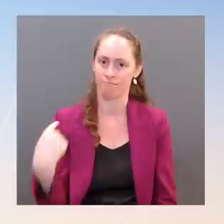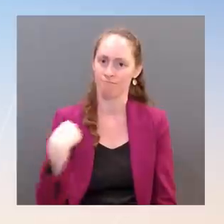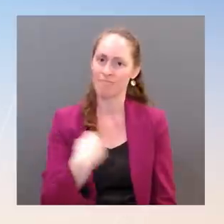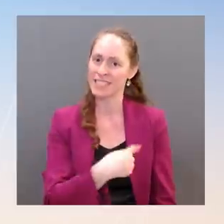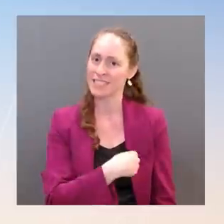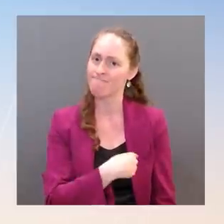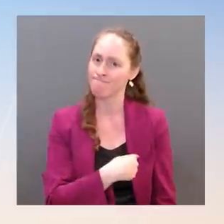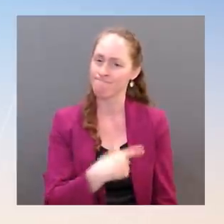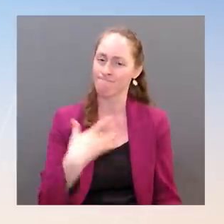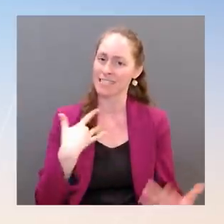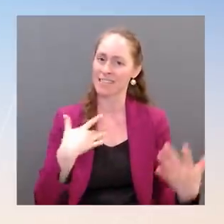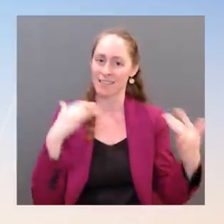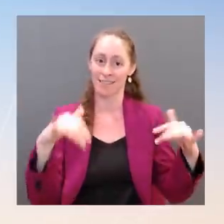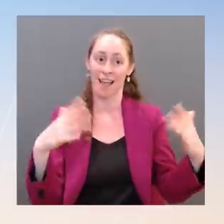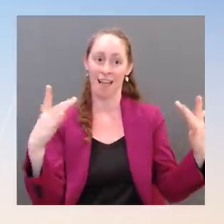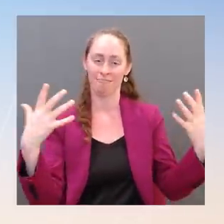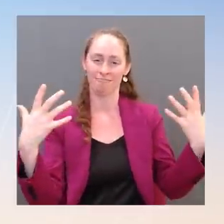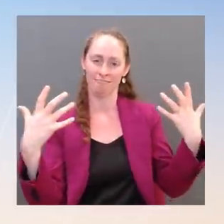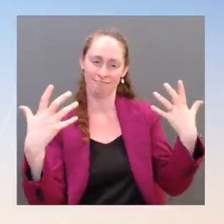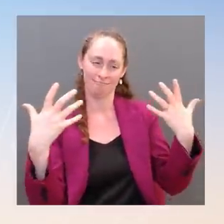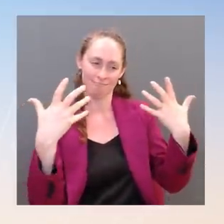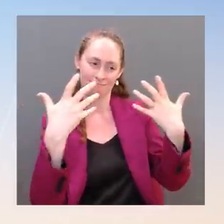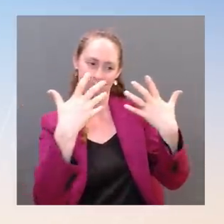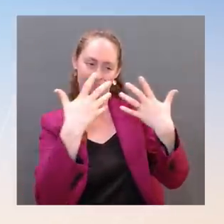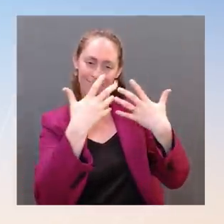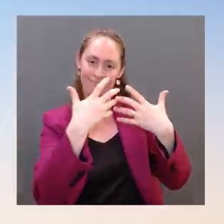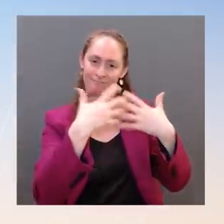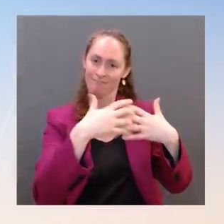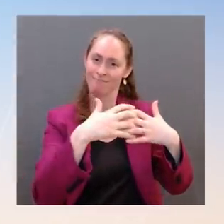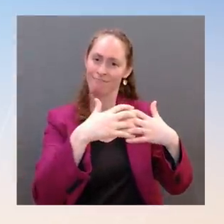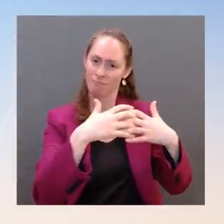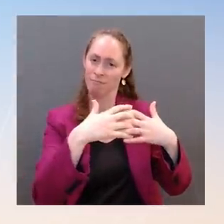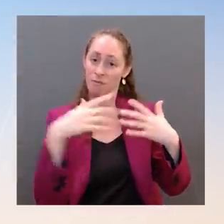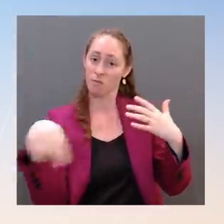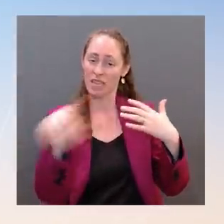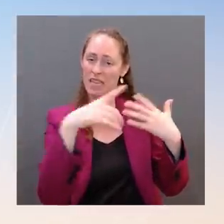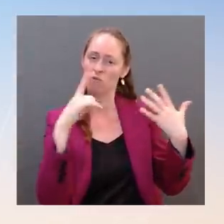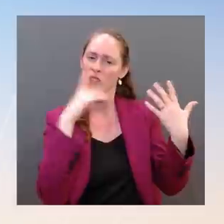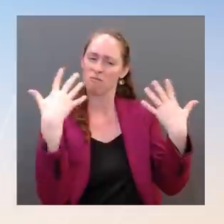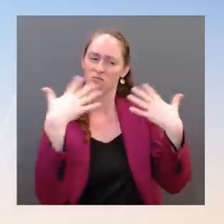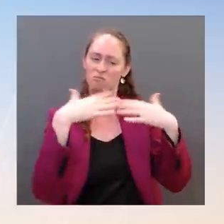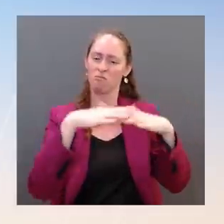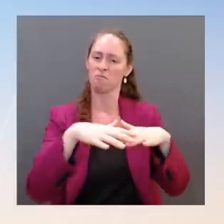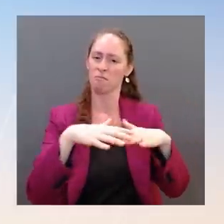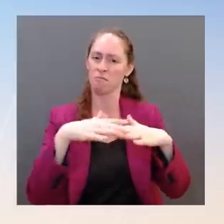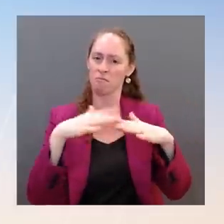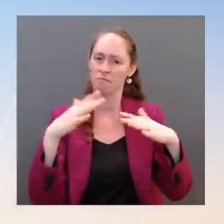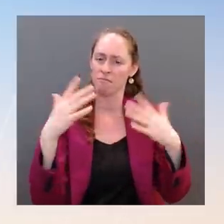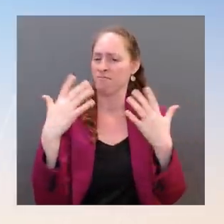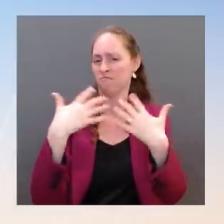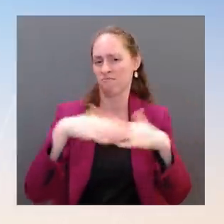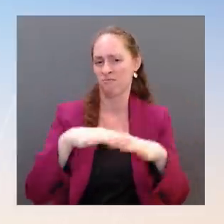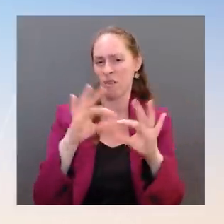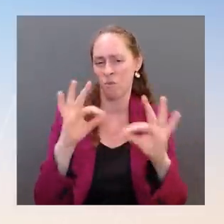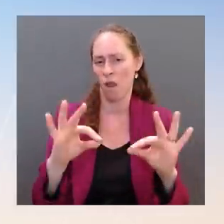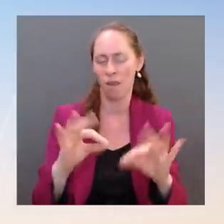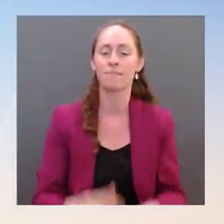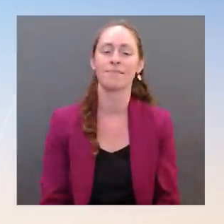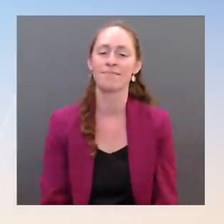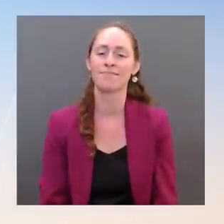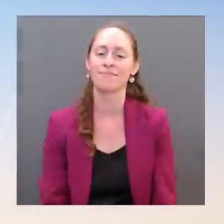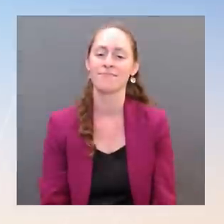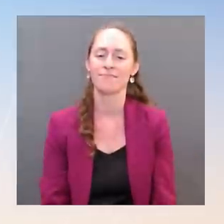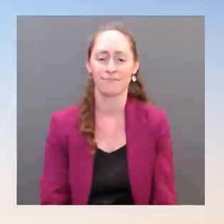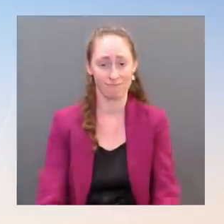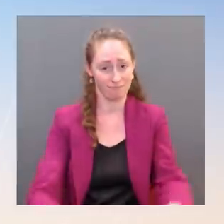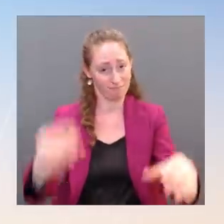strategy we're pursuing in the Indo-Pacific. And President Biden's unique capacity to actually stitch those two together is,